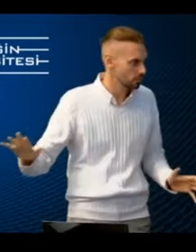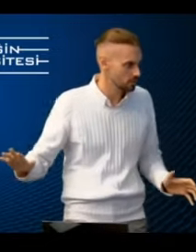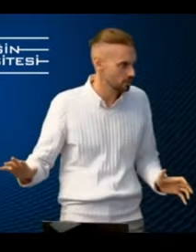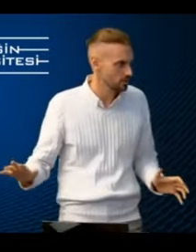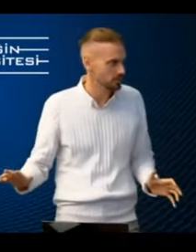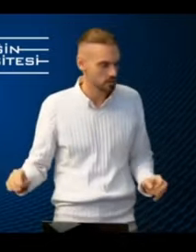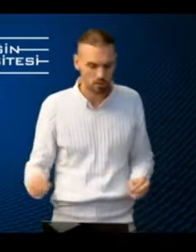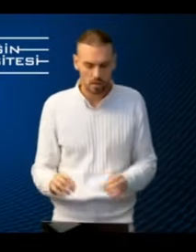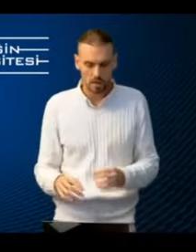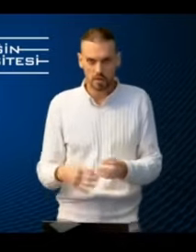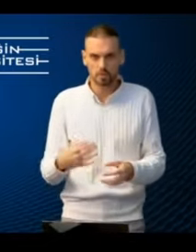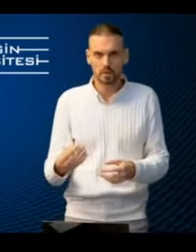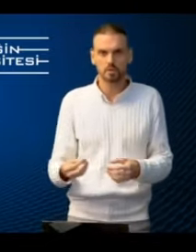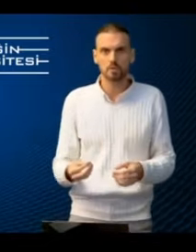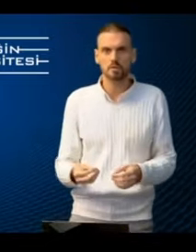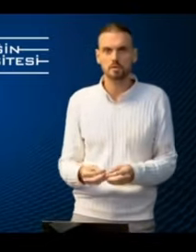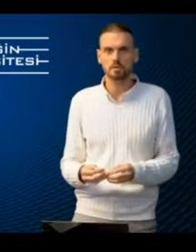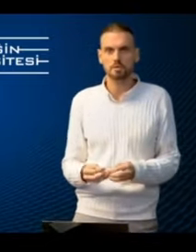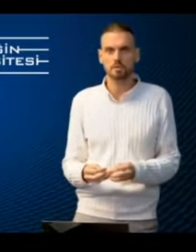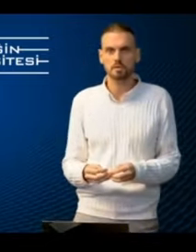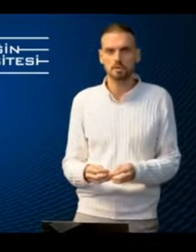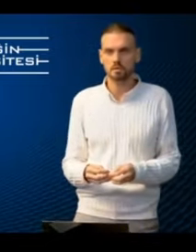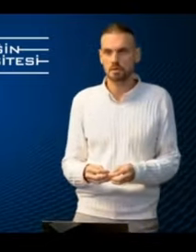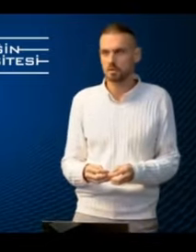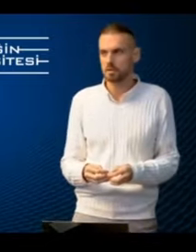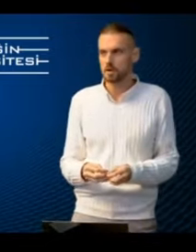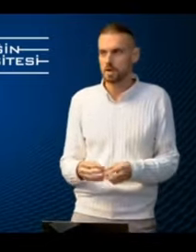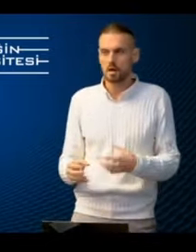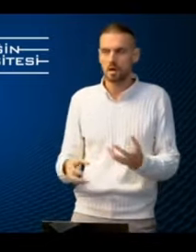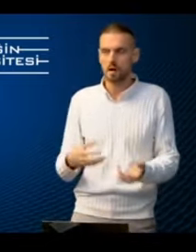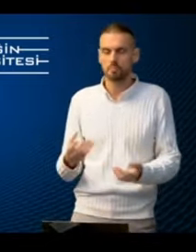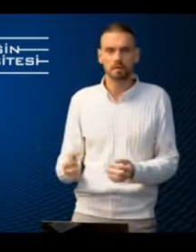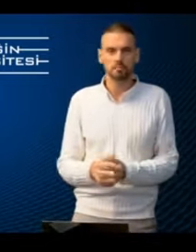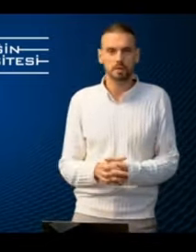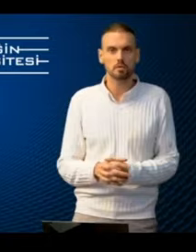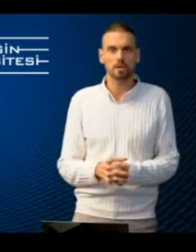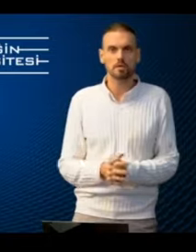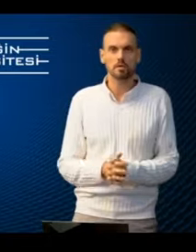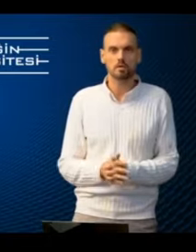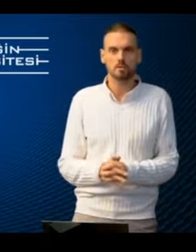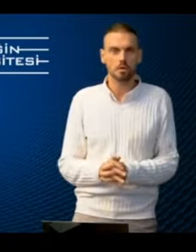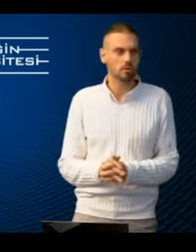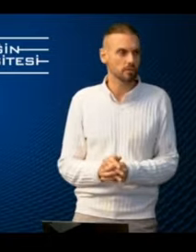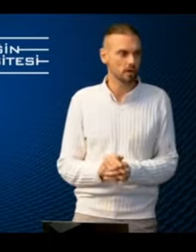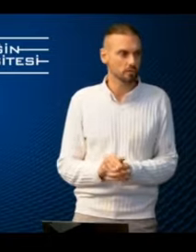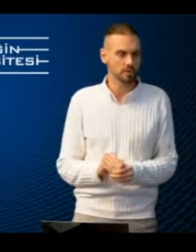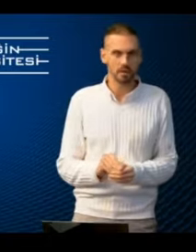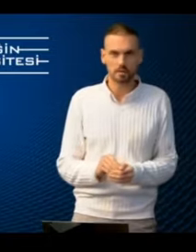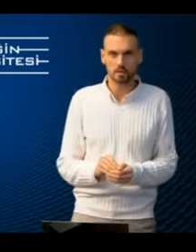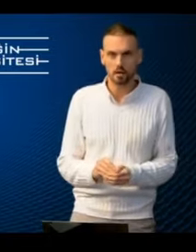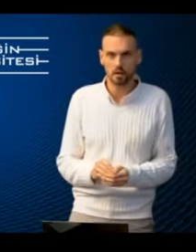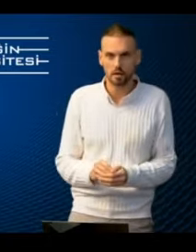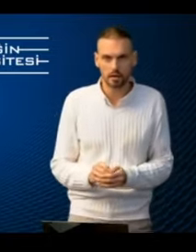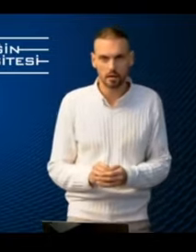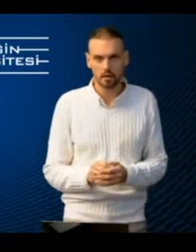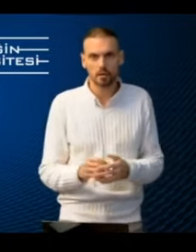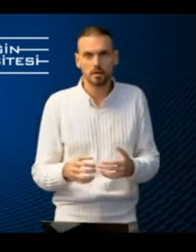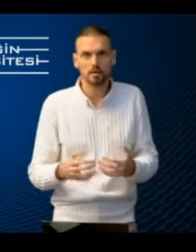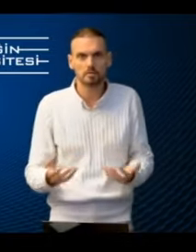of those topics, all of this. in a way, if you're interested, for instance, in the peculiarities of providing